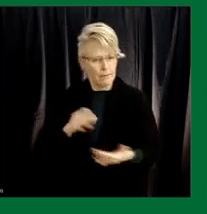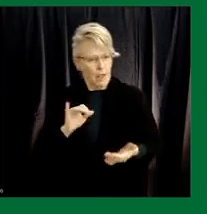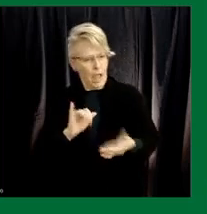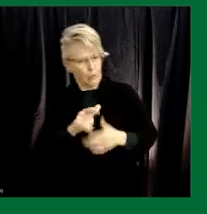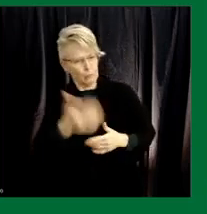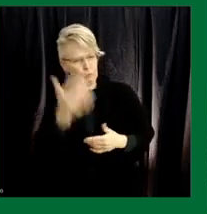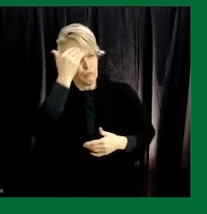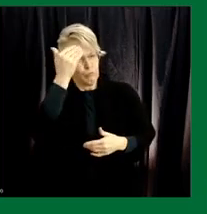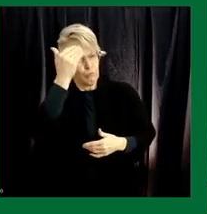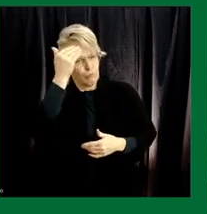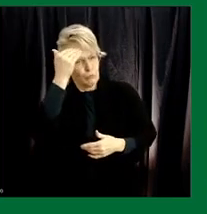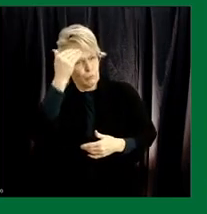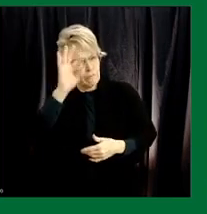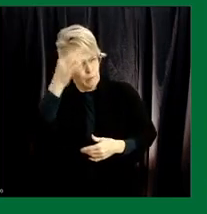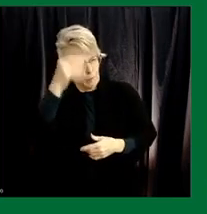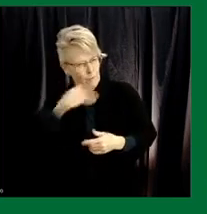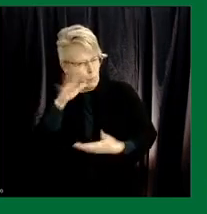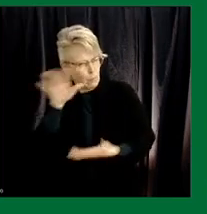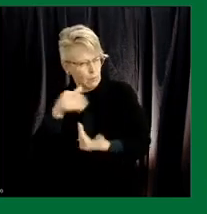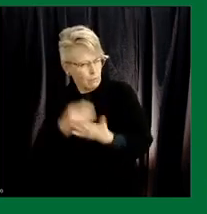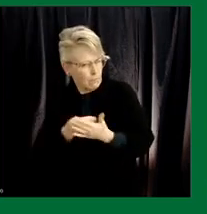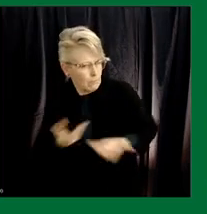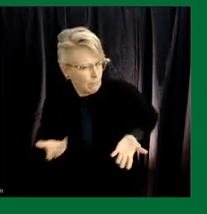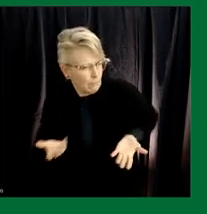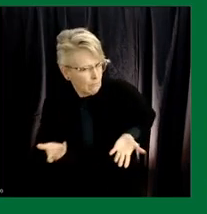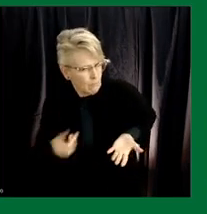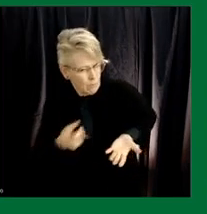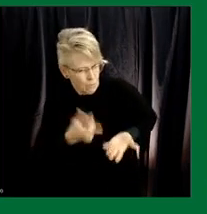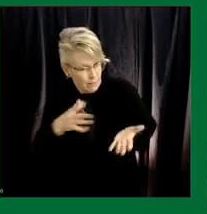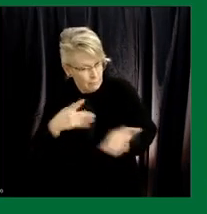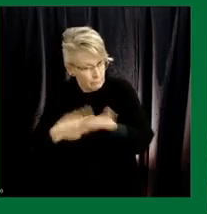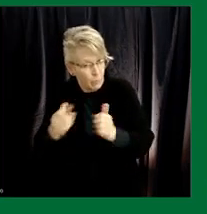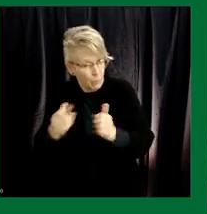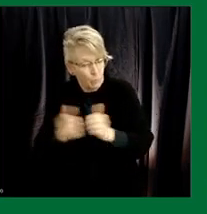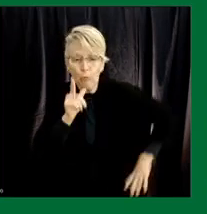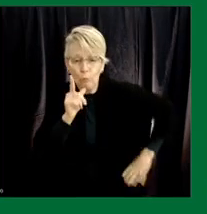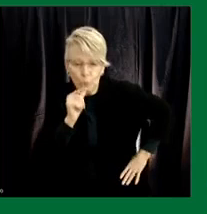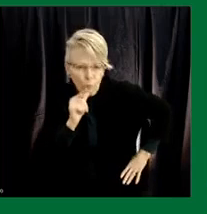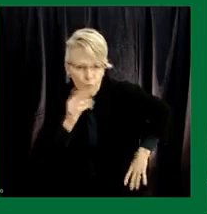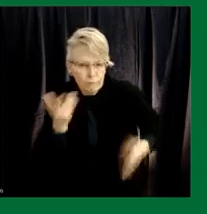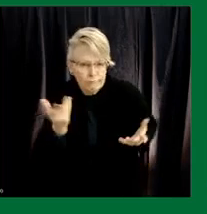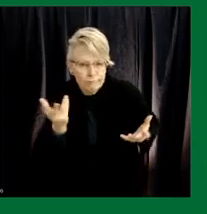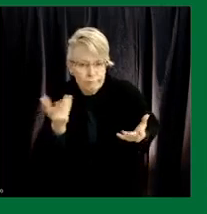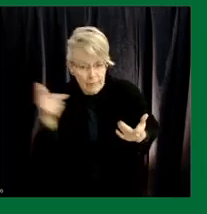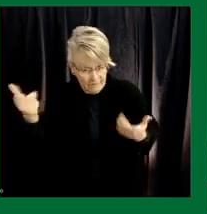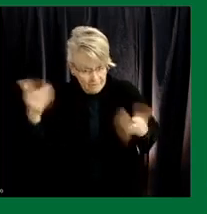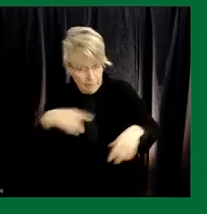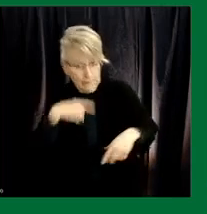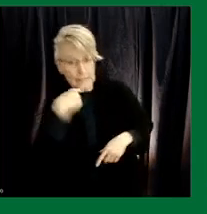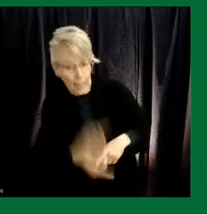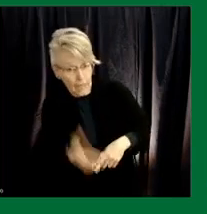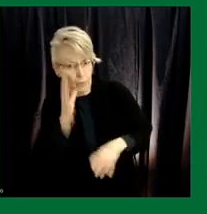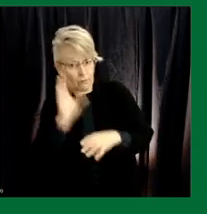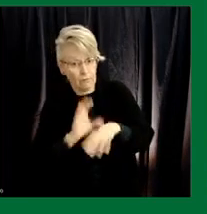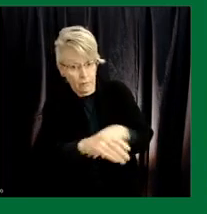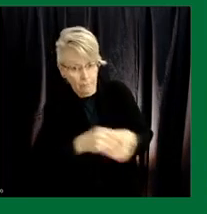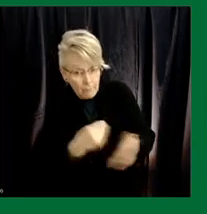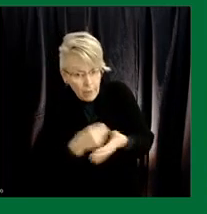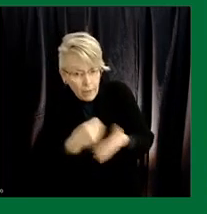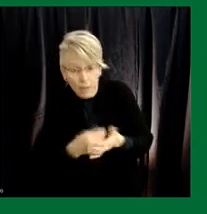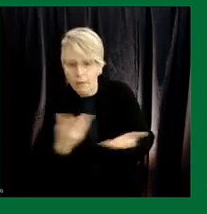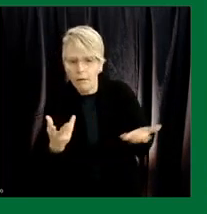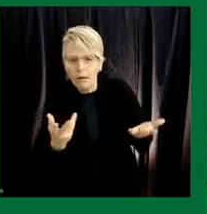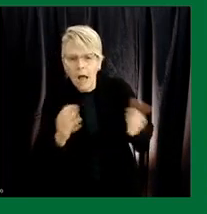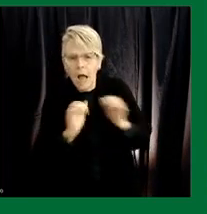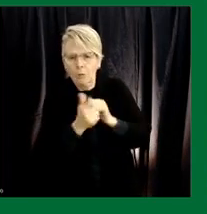and what uh who have you talked to uh what assurances have you received from from the federal government uh